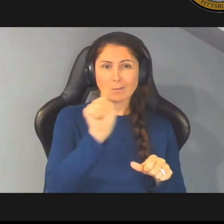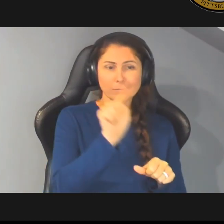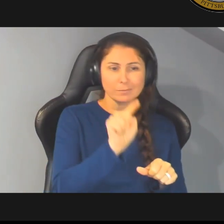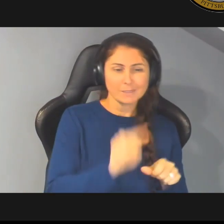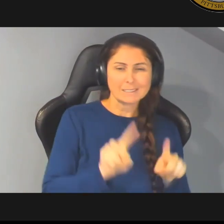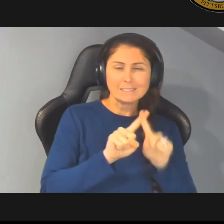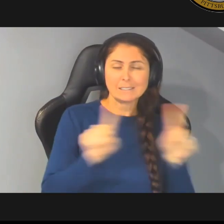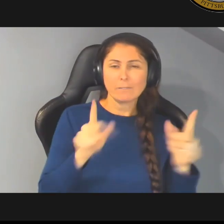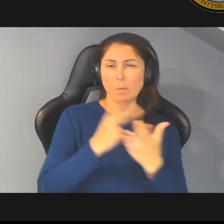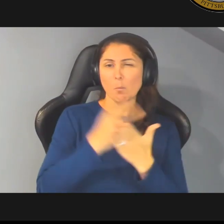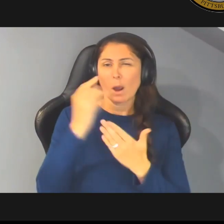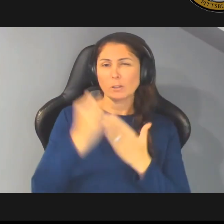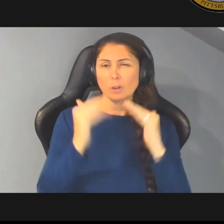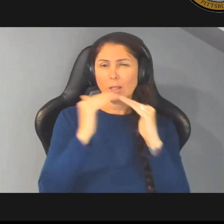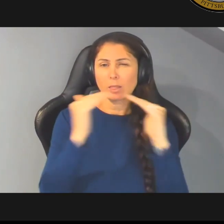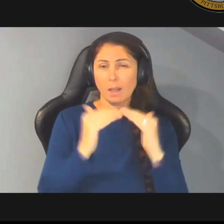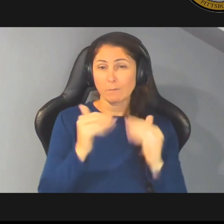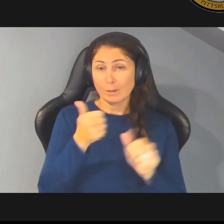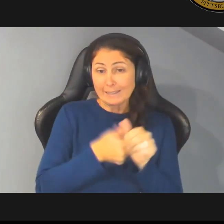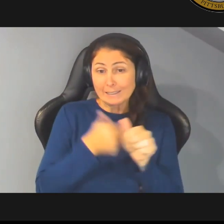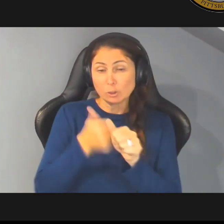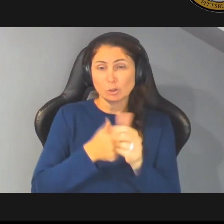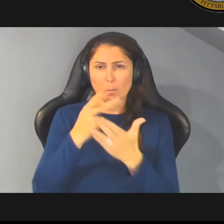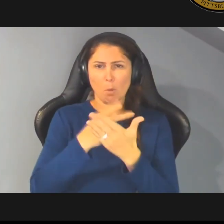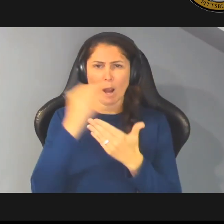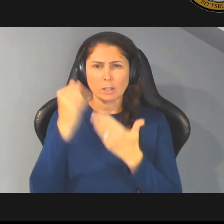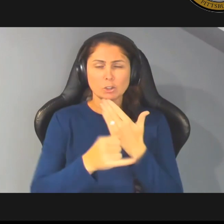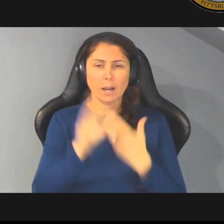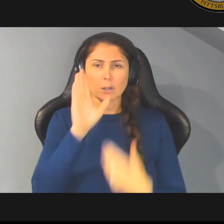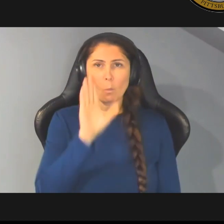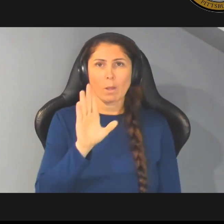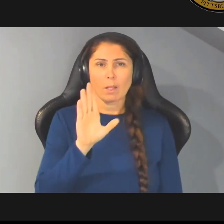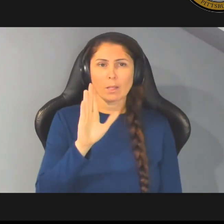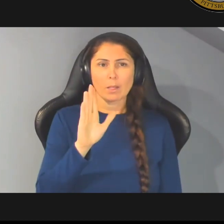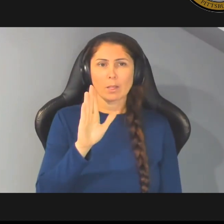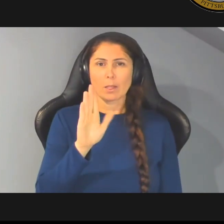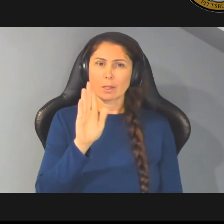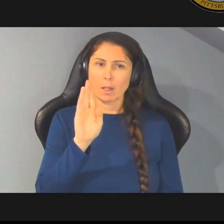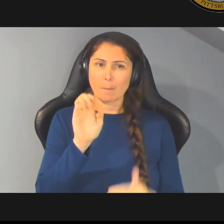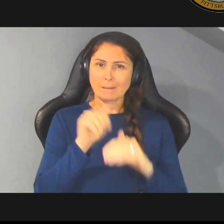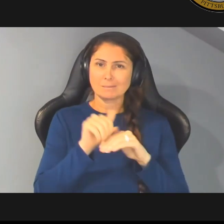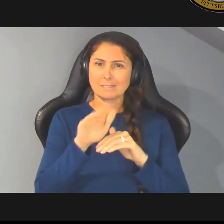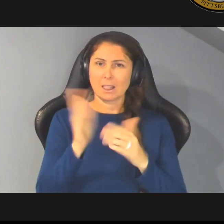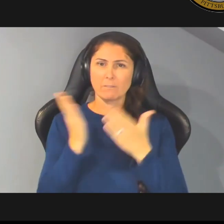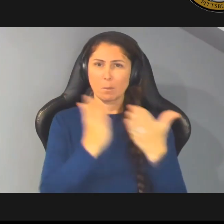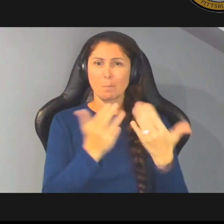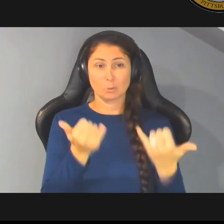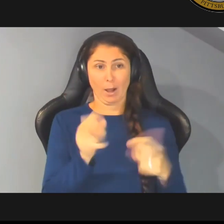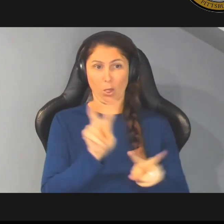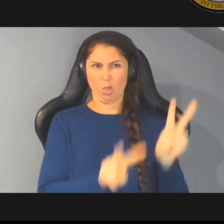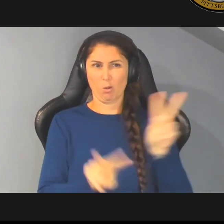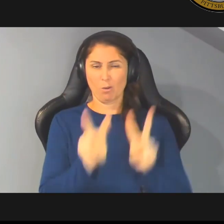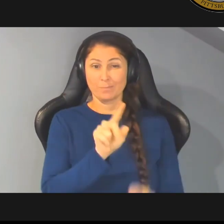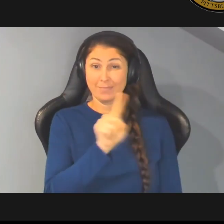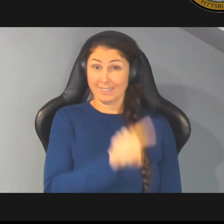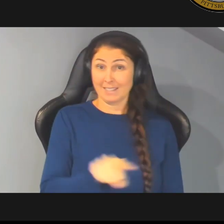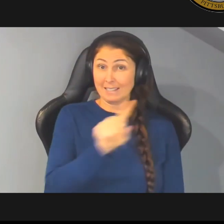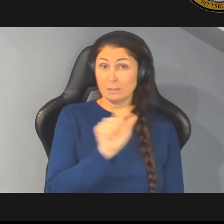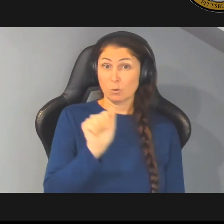levels and each of the projects will go into deliverables so here's a look at that these are